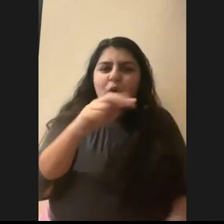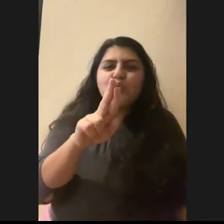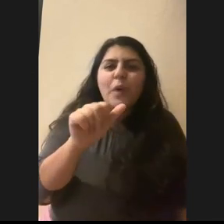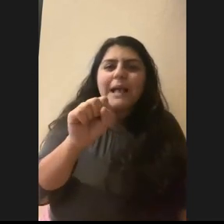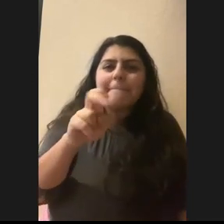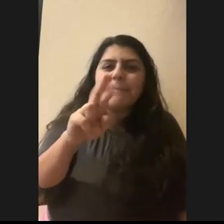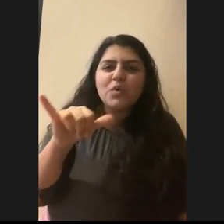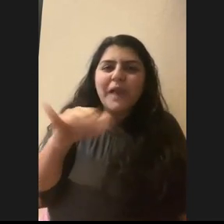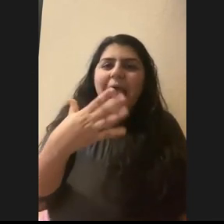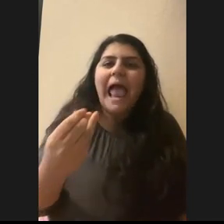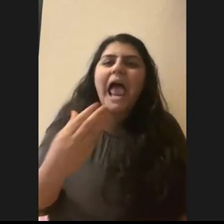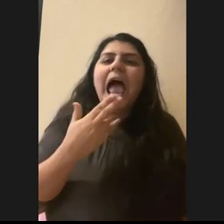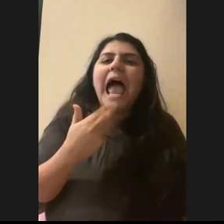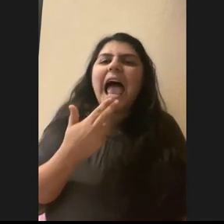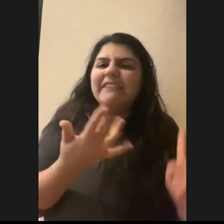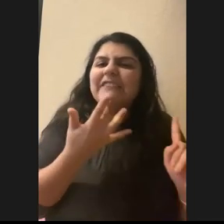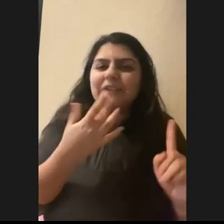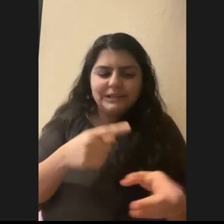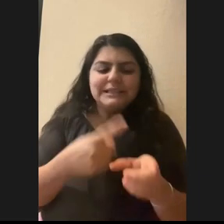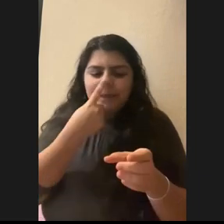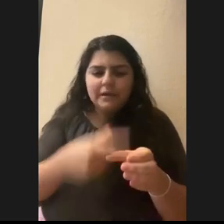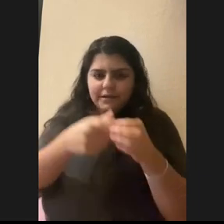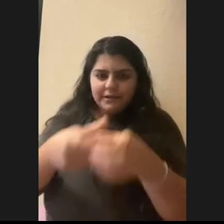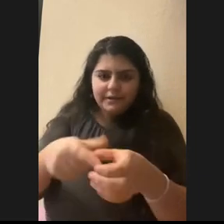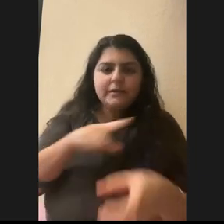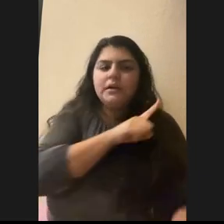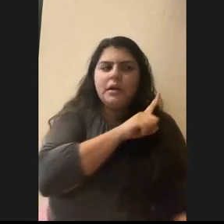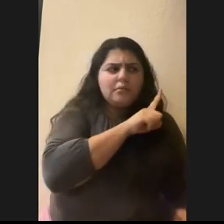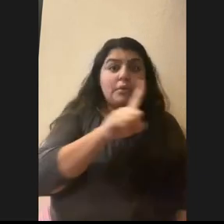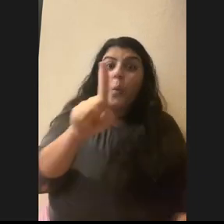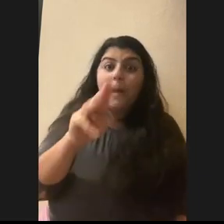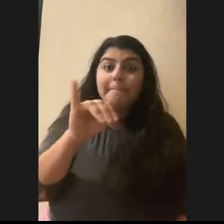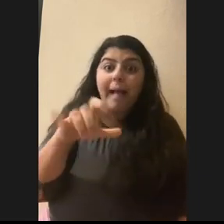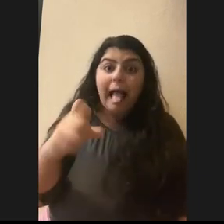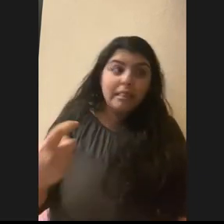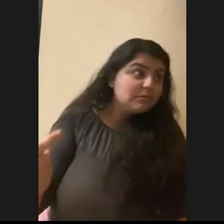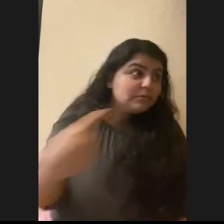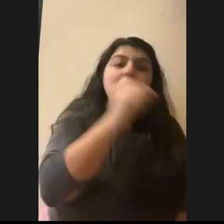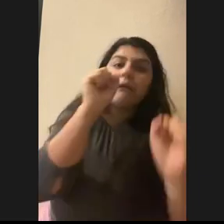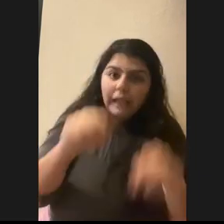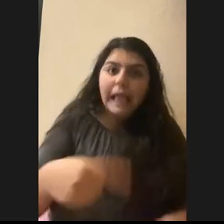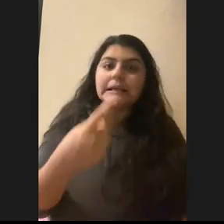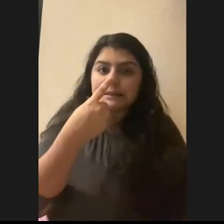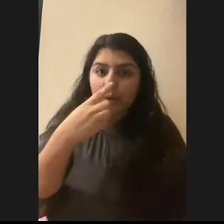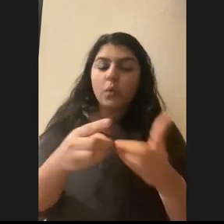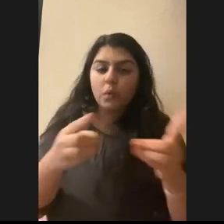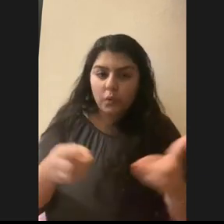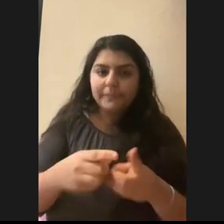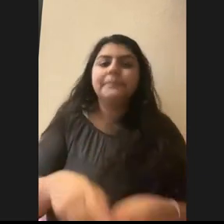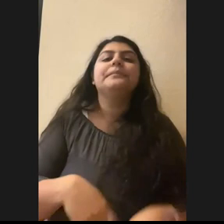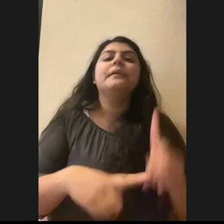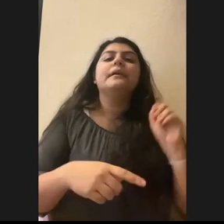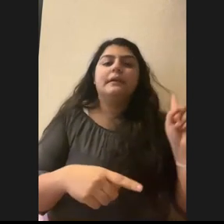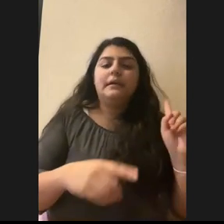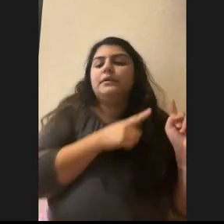honey. They come in from over a mile away because they can smell from really far. And then they leave their fur behind